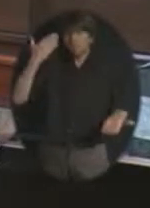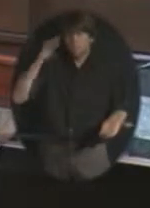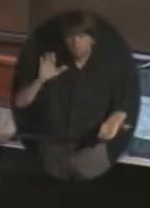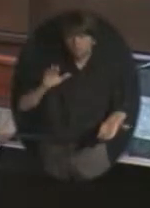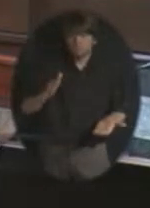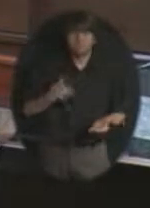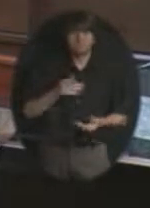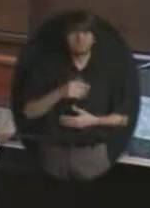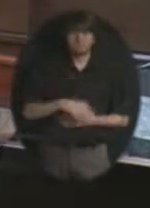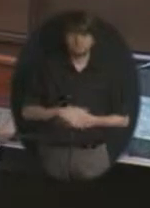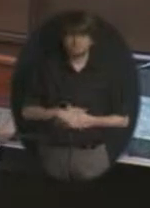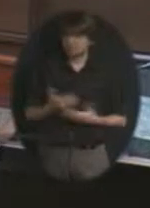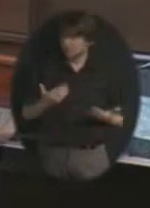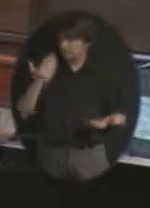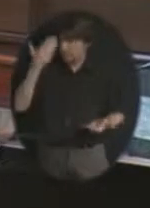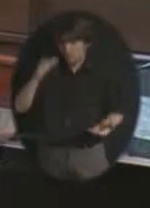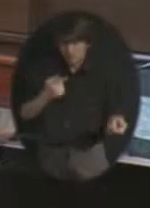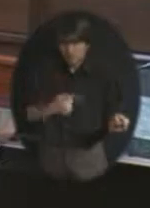unsure of what's happening.